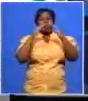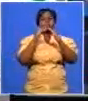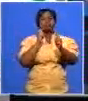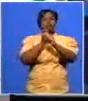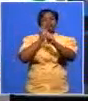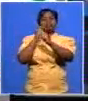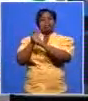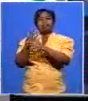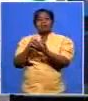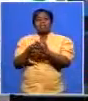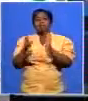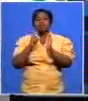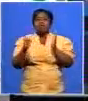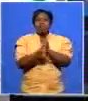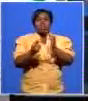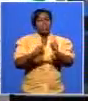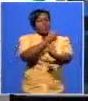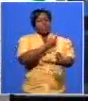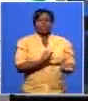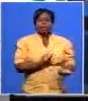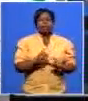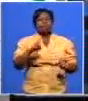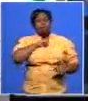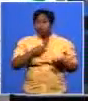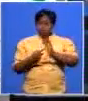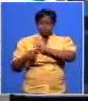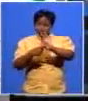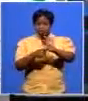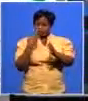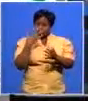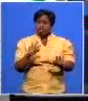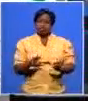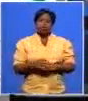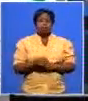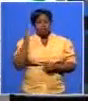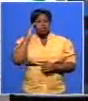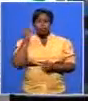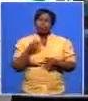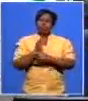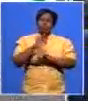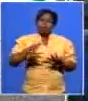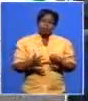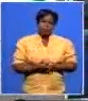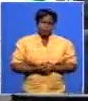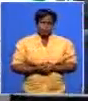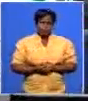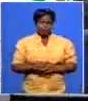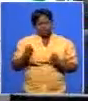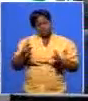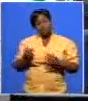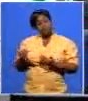we're going to be looking into because we've seen it as showing red lights in our in our direction well let's talk to the day